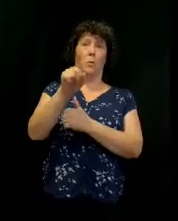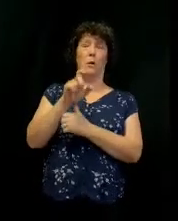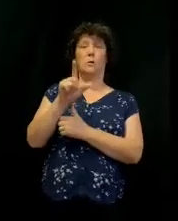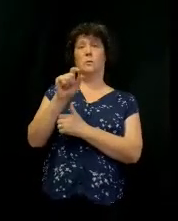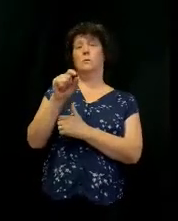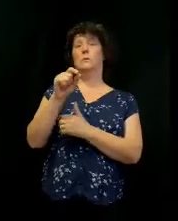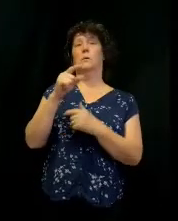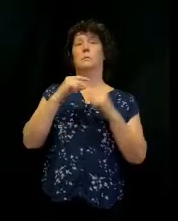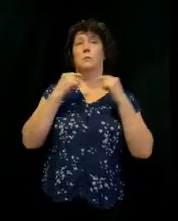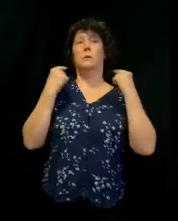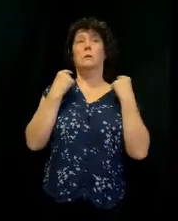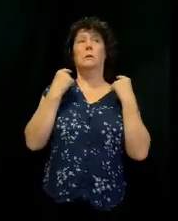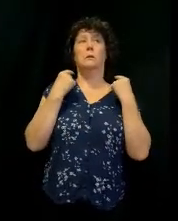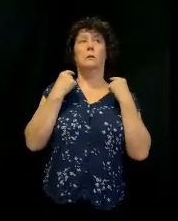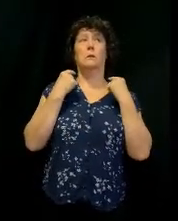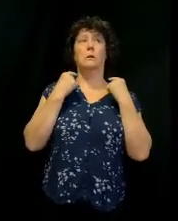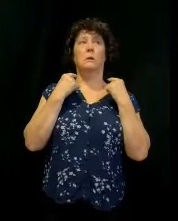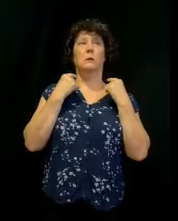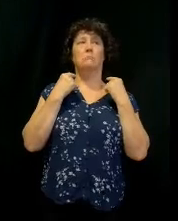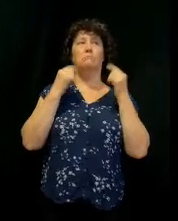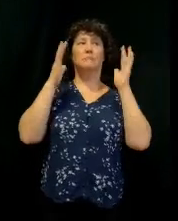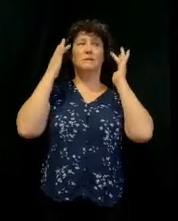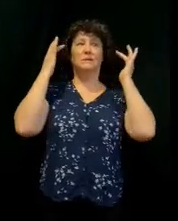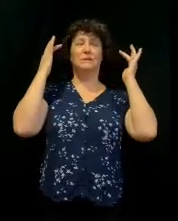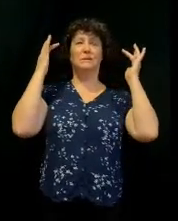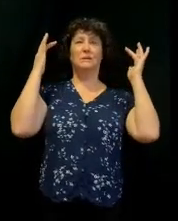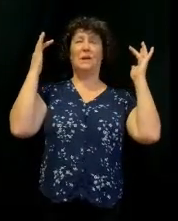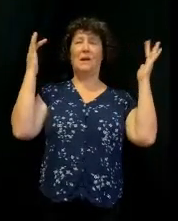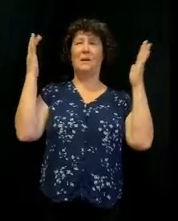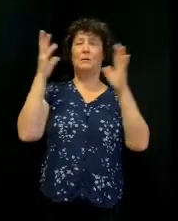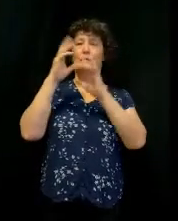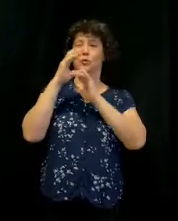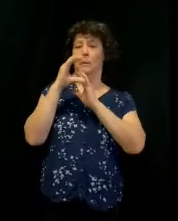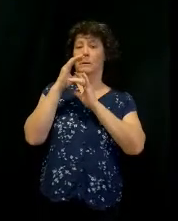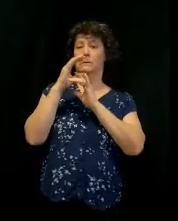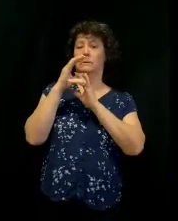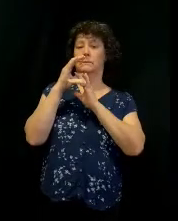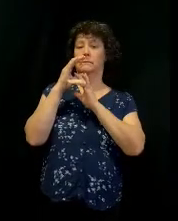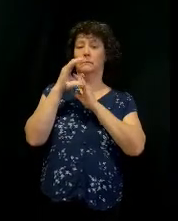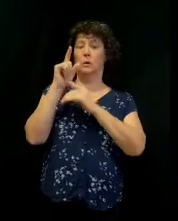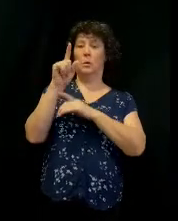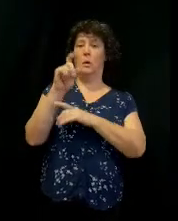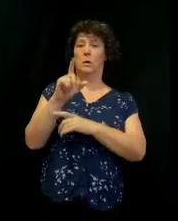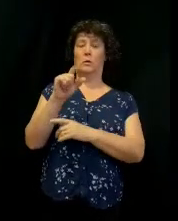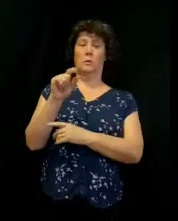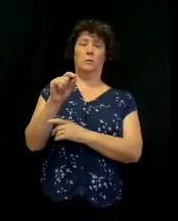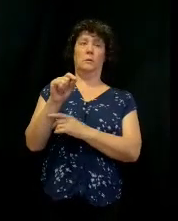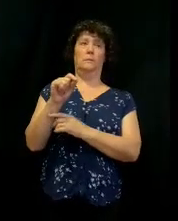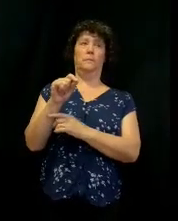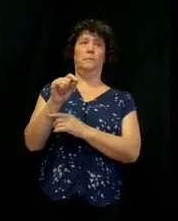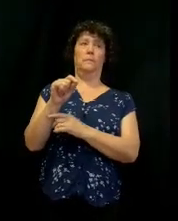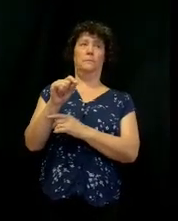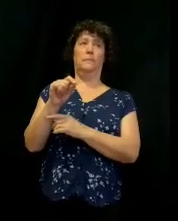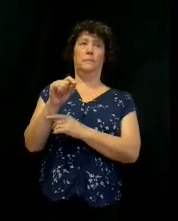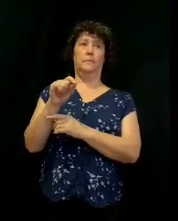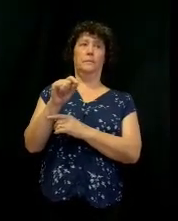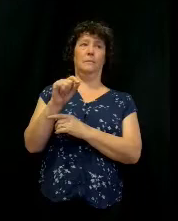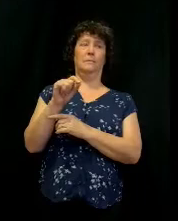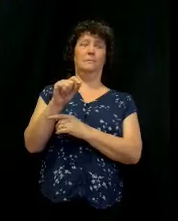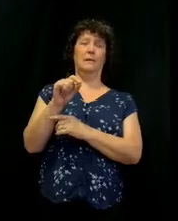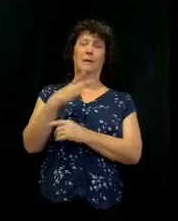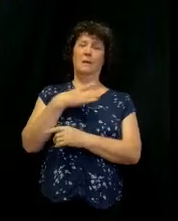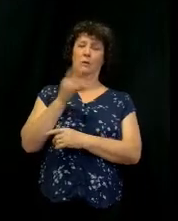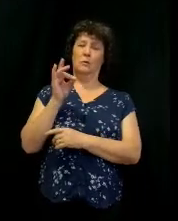sounding with trumpets. Now stop there a second. One hundred and twenty. Isn't there a hundred and twenty?